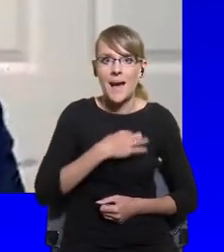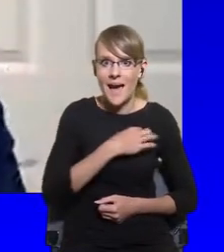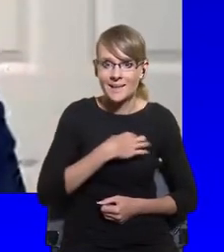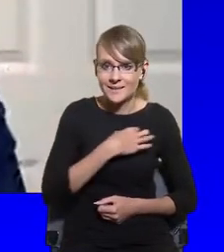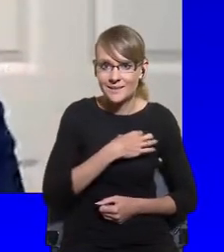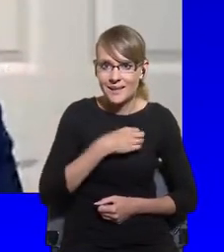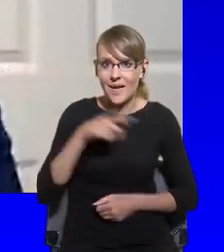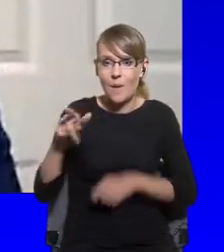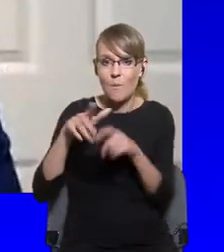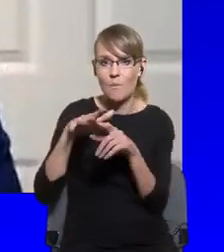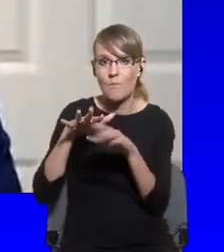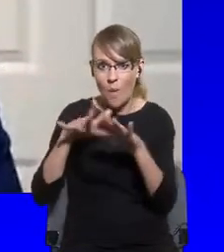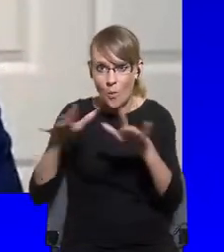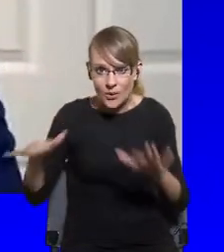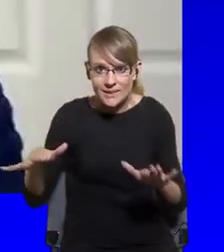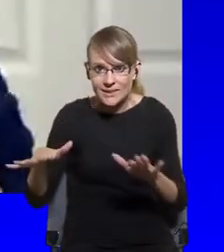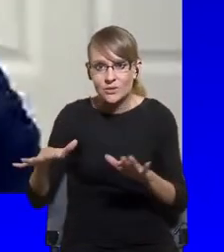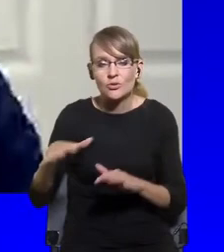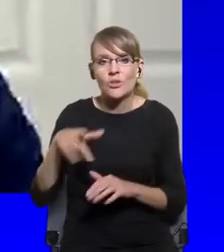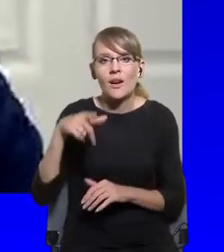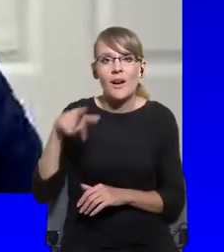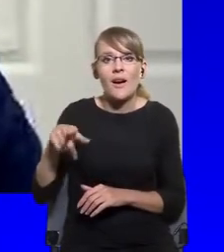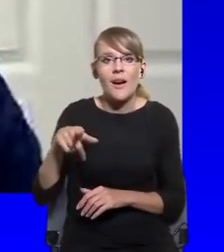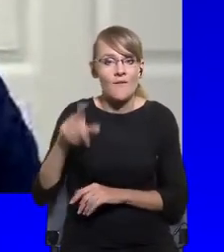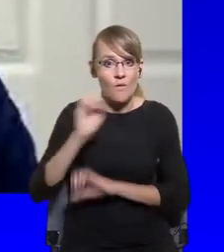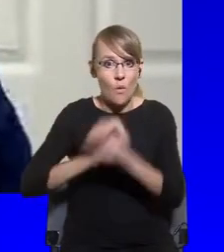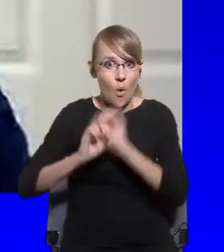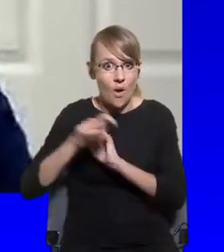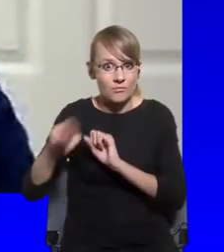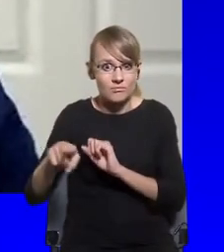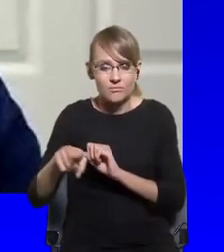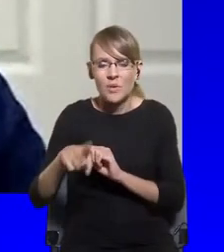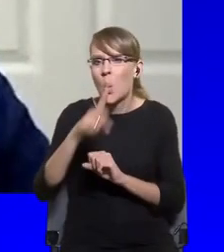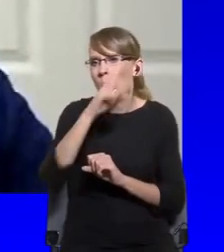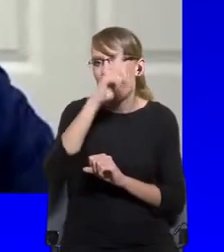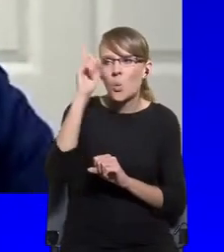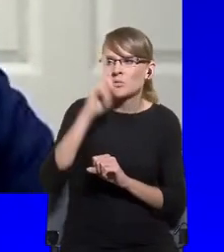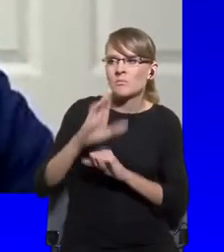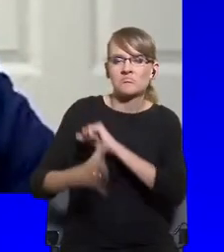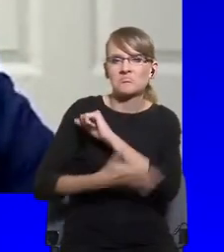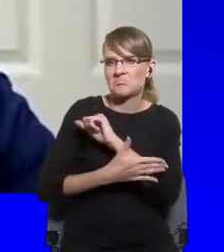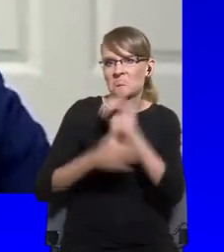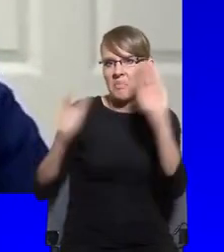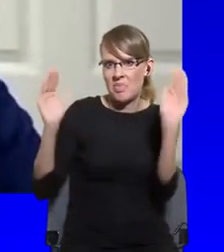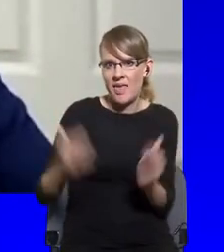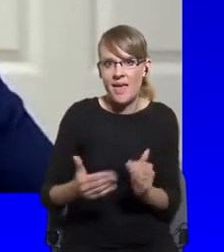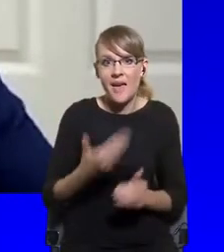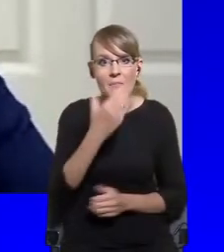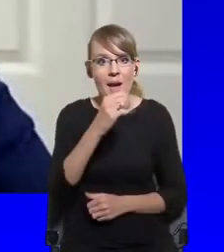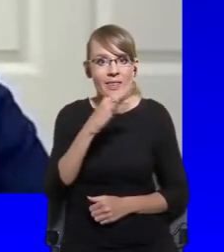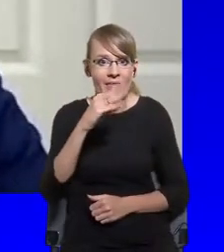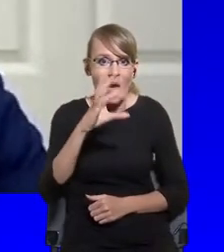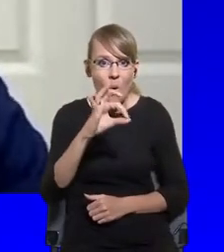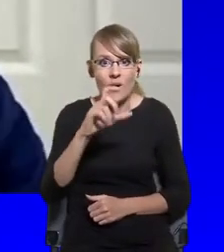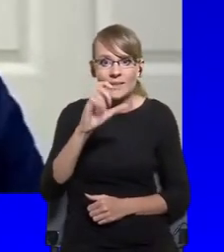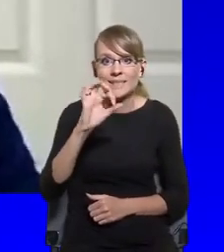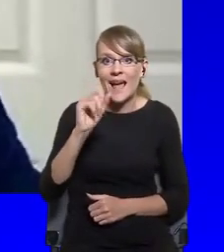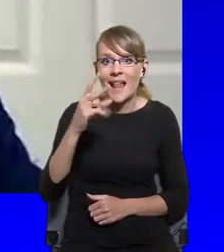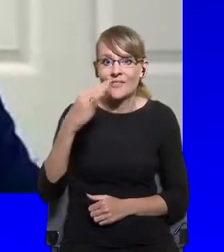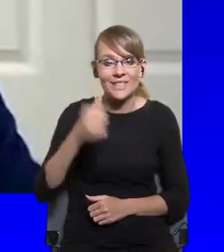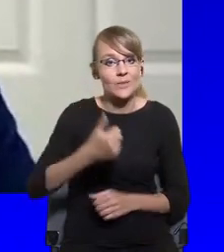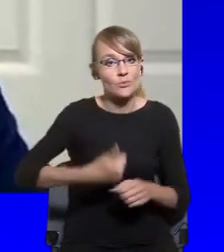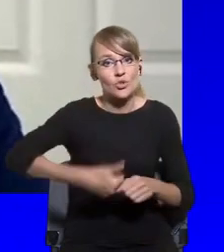And Matteo Salvini himself, as a leader, has actually lost a